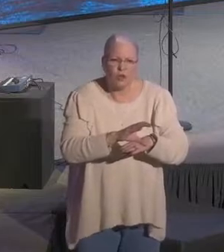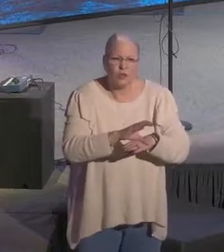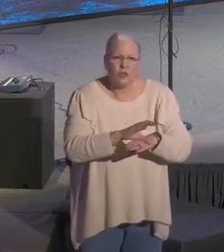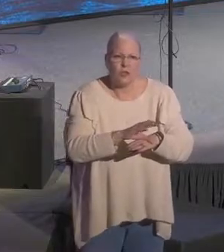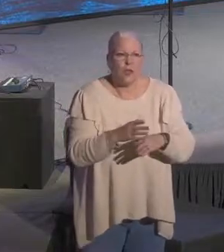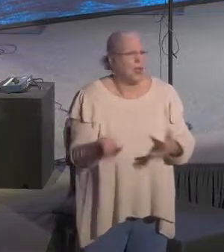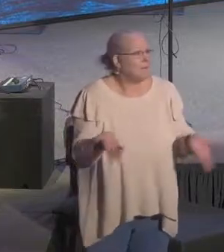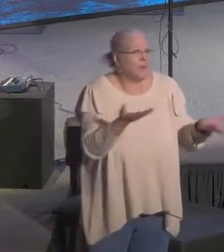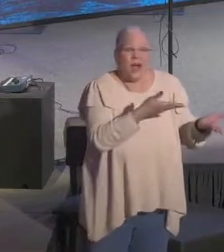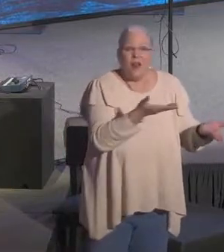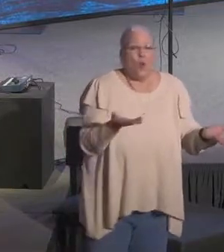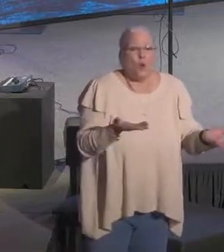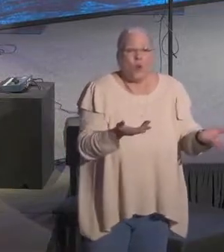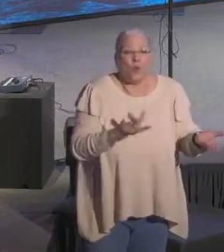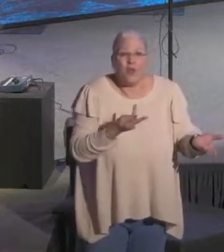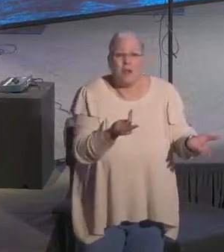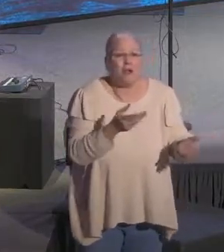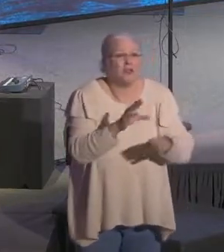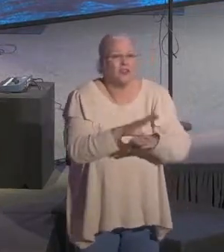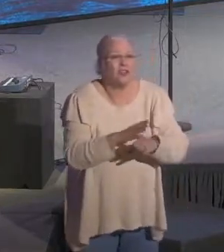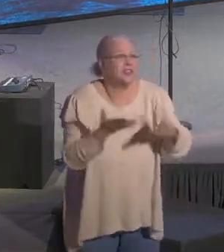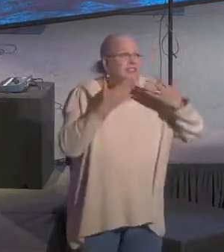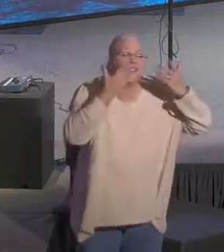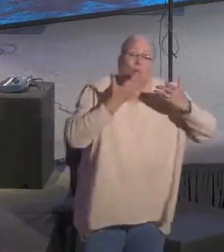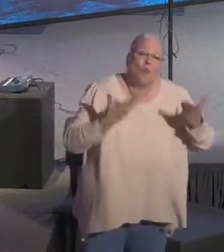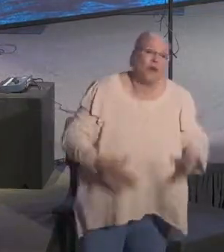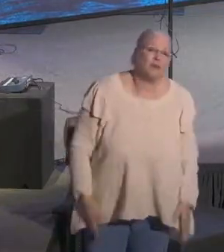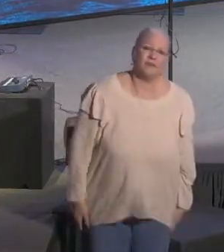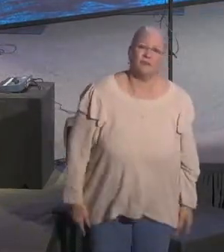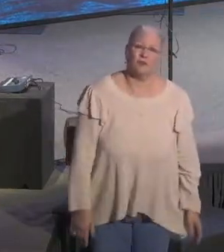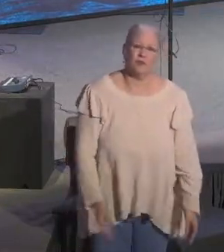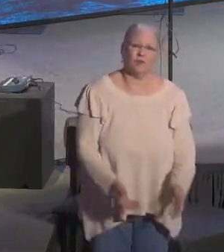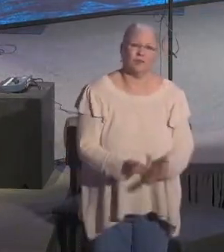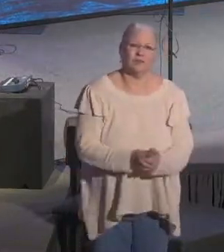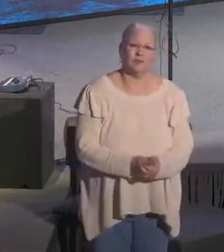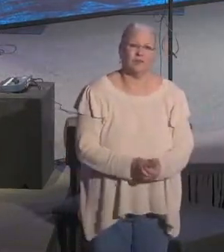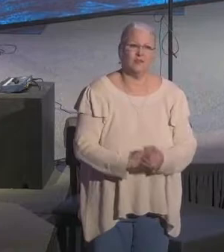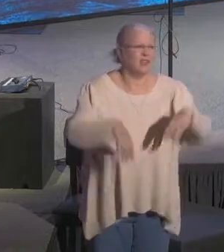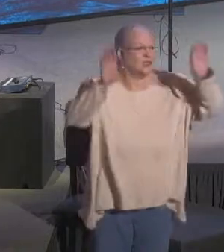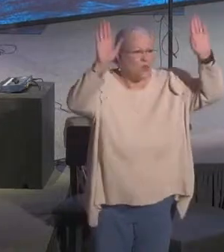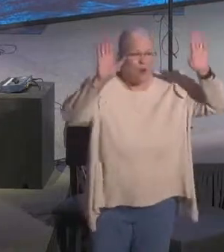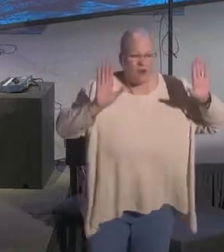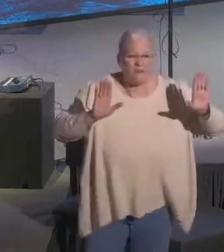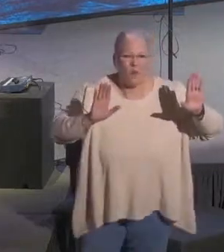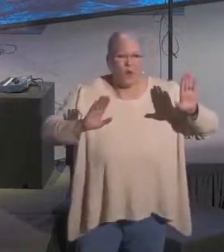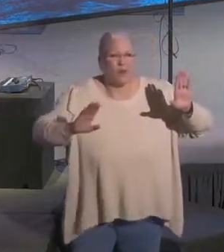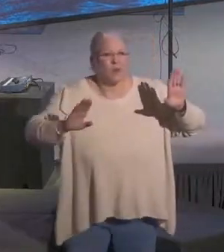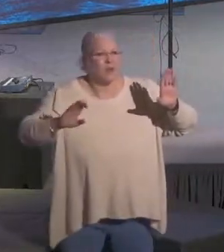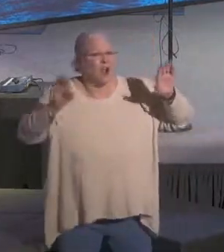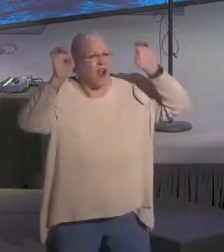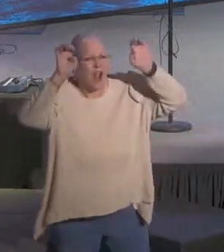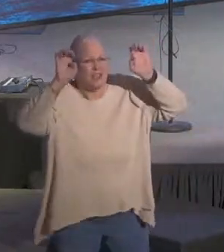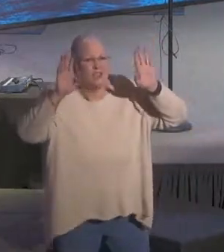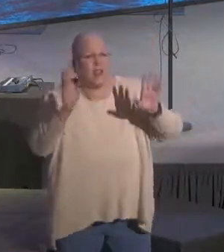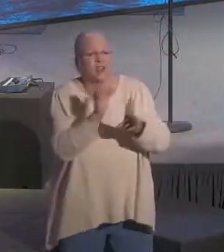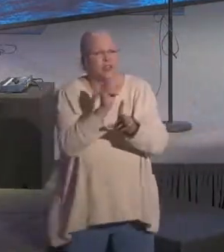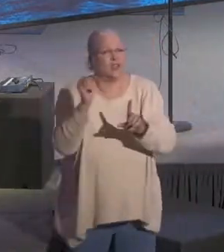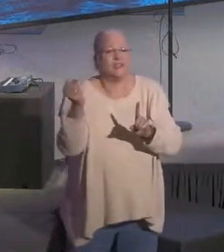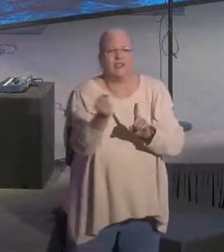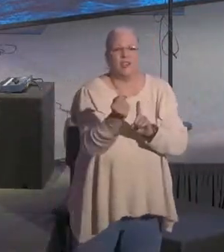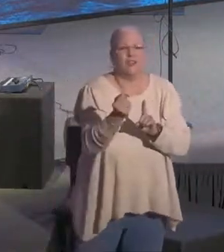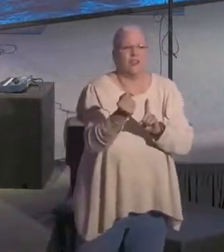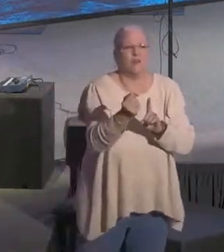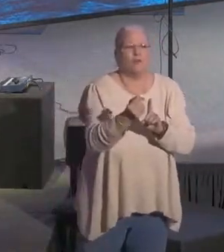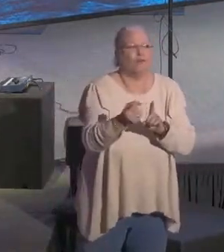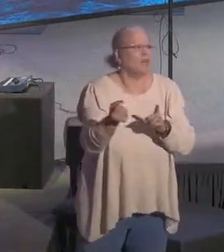And listen, my friends, we are the church. Is that incredible? Our educational system, most of the